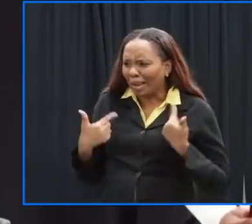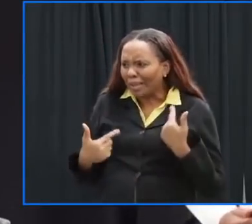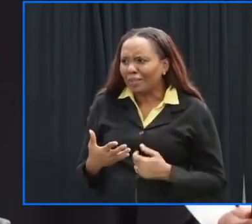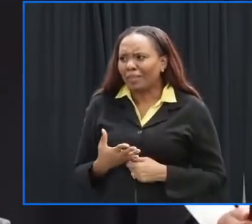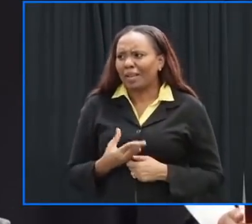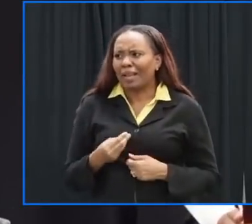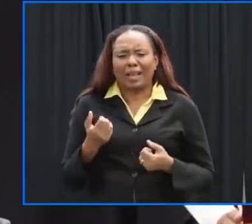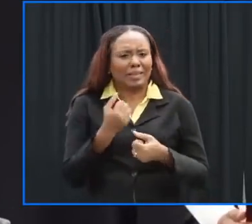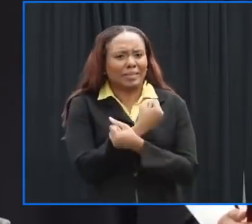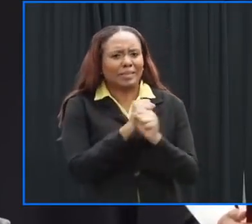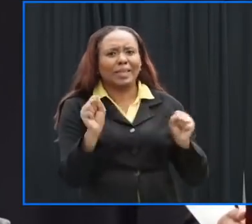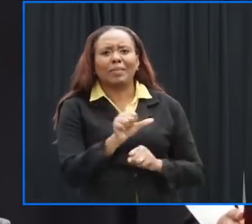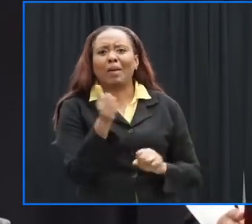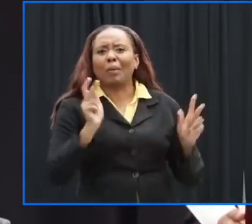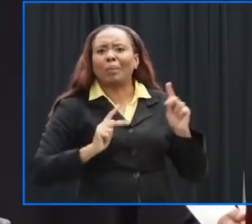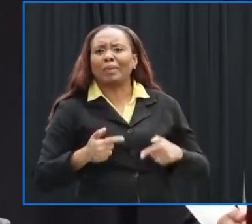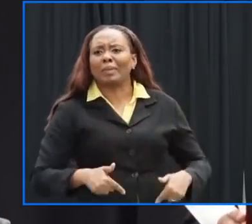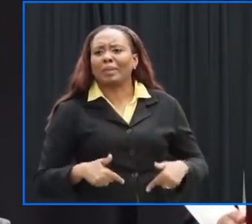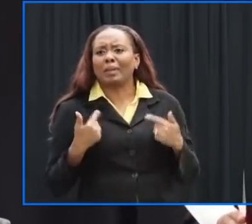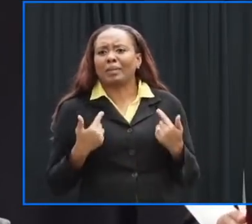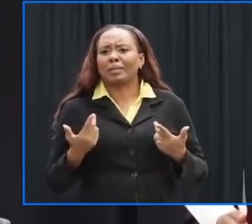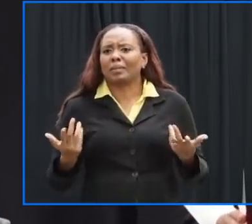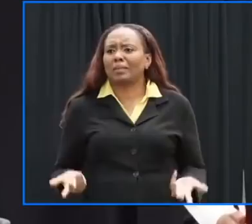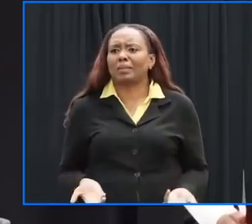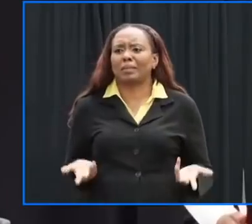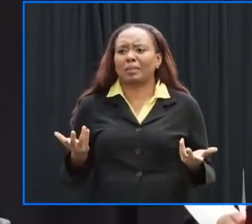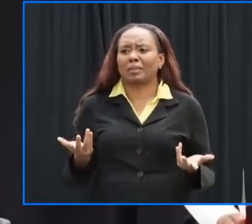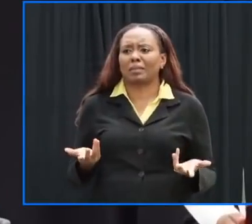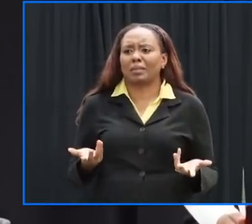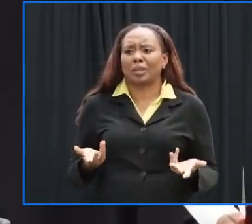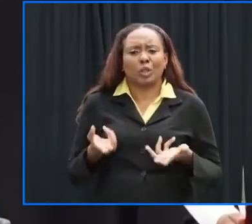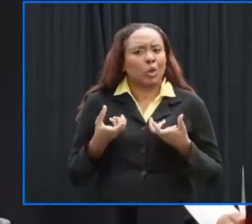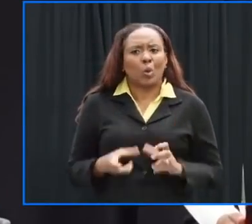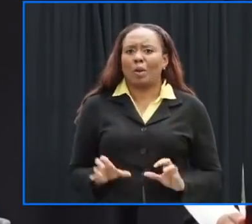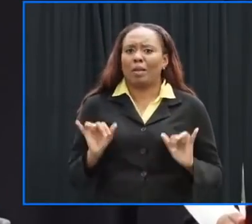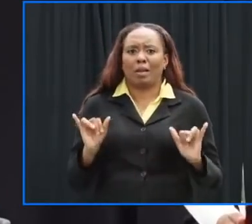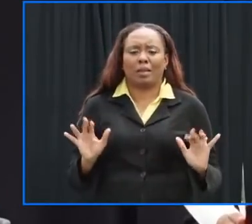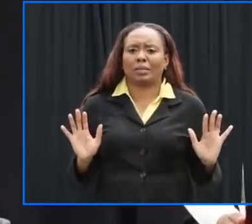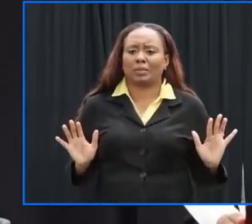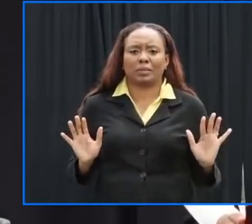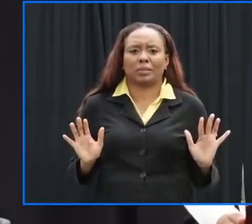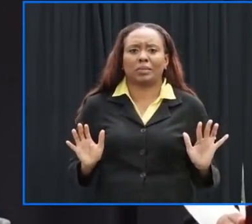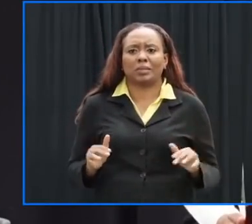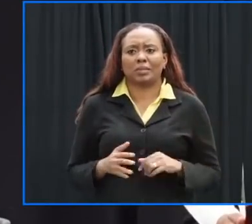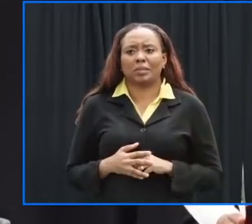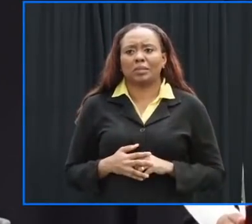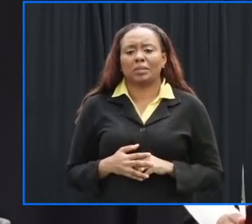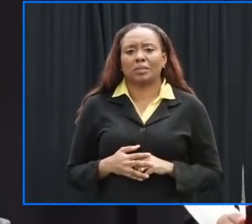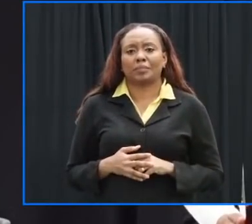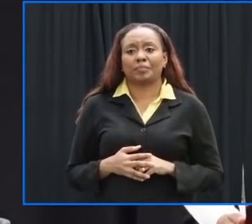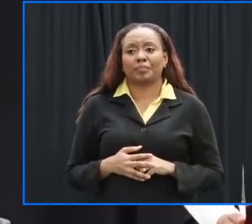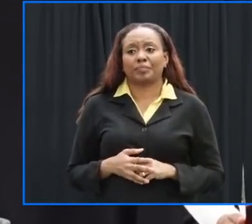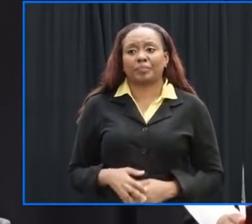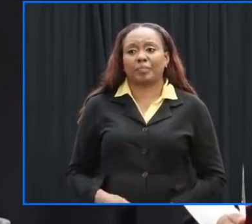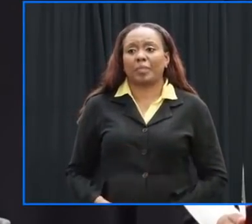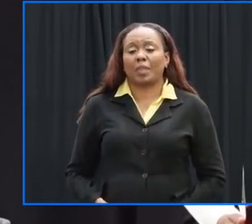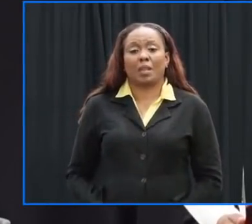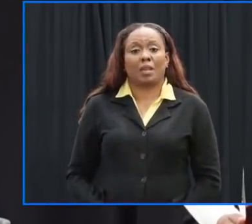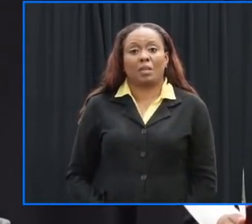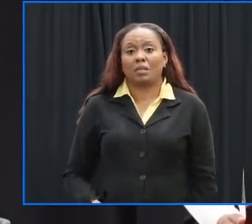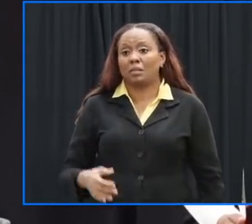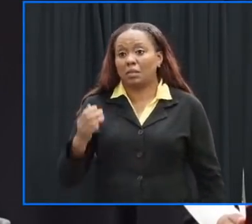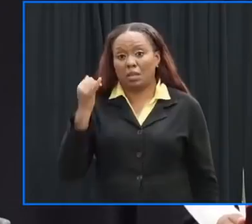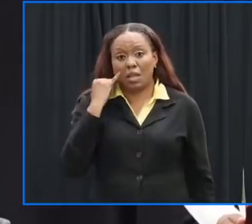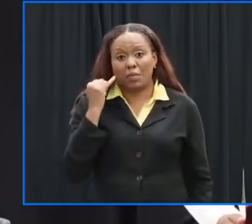save others whose lives may be affected because of your reckless actions trust me anything that you want to see